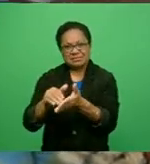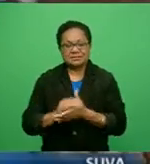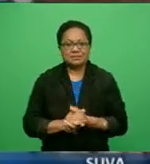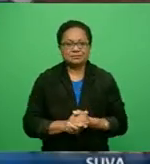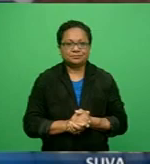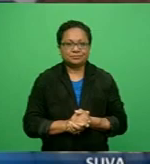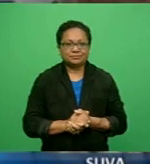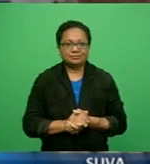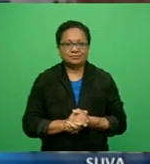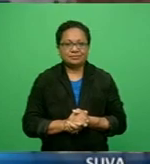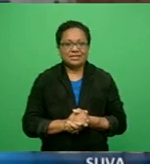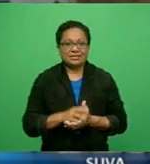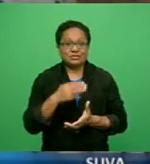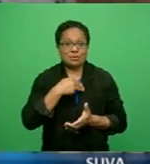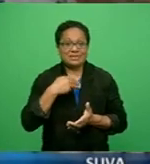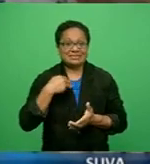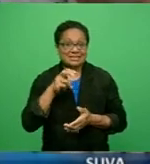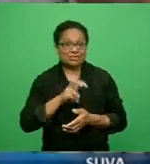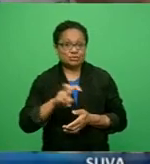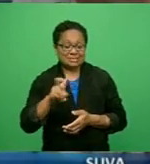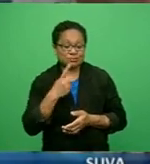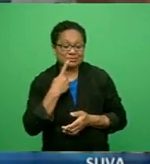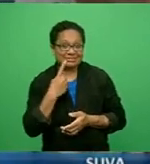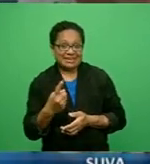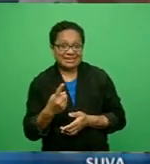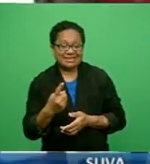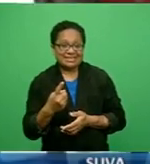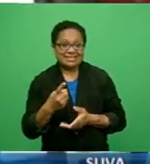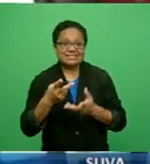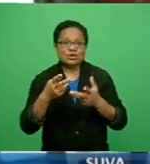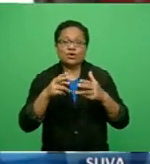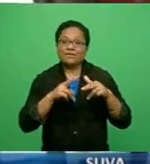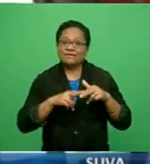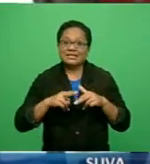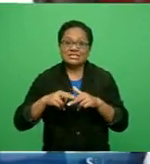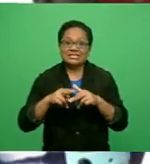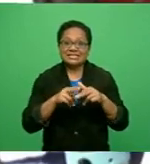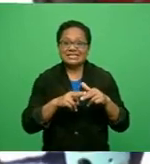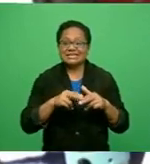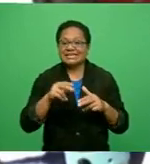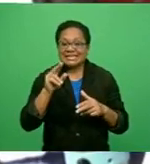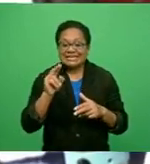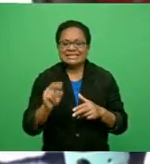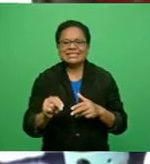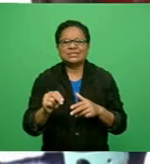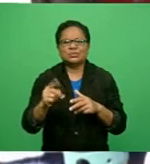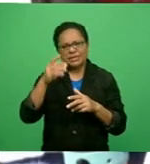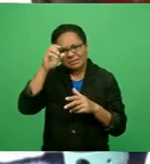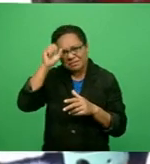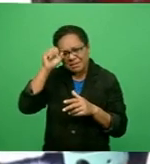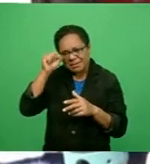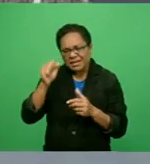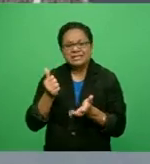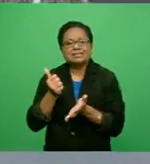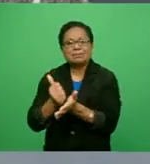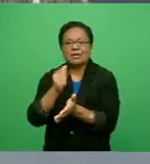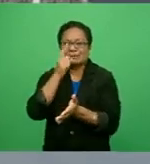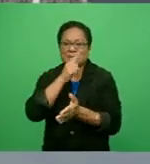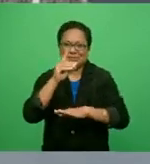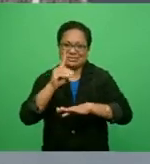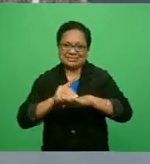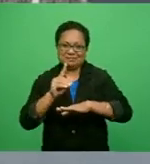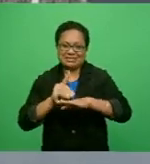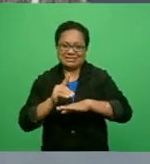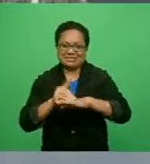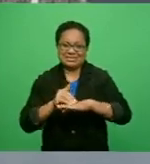Fayaz Koya reiterates that Fiji as a nation needs to uphold the rights of persons with disabilities and shipping